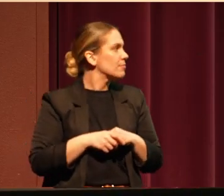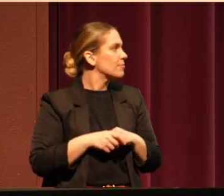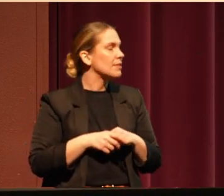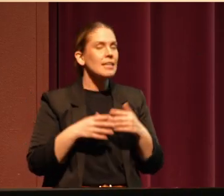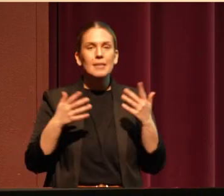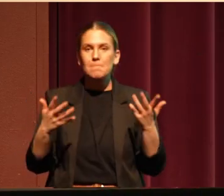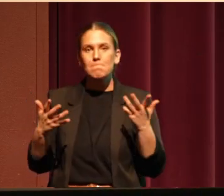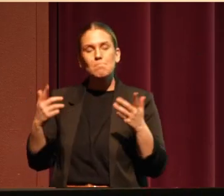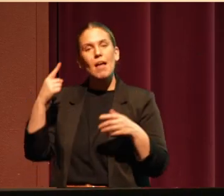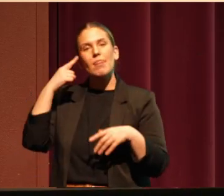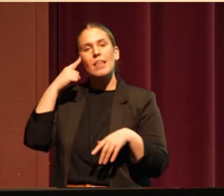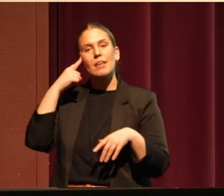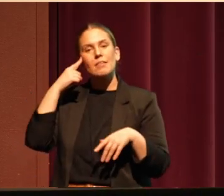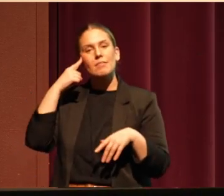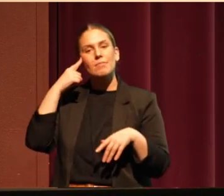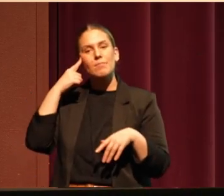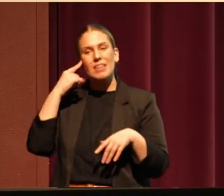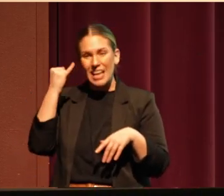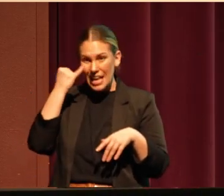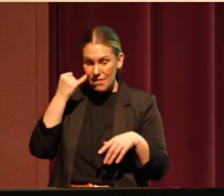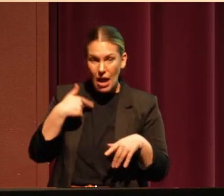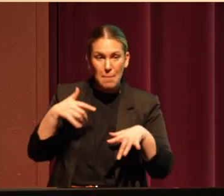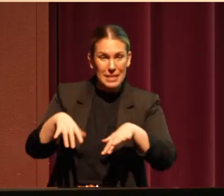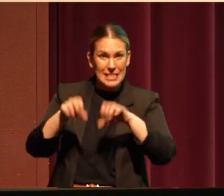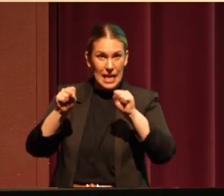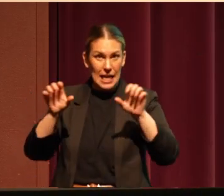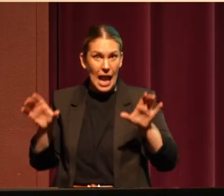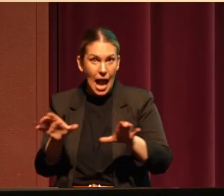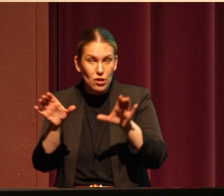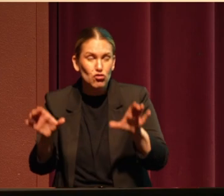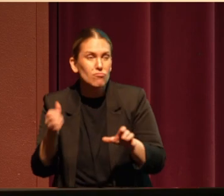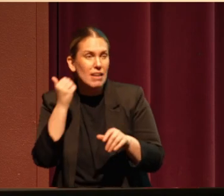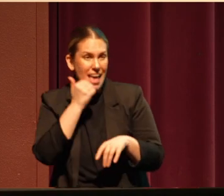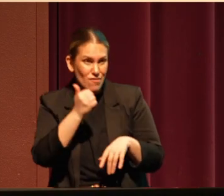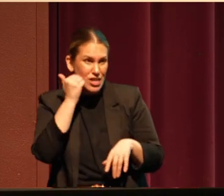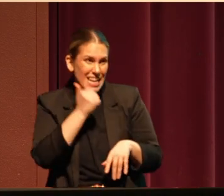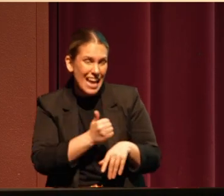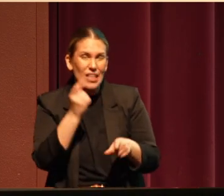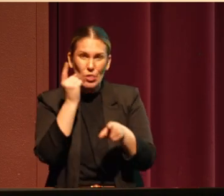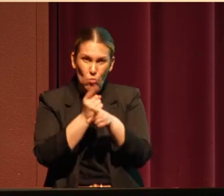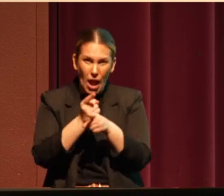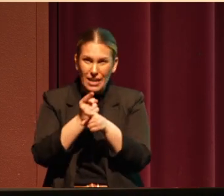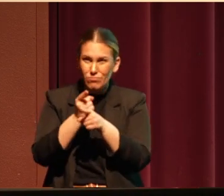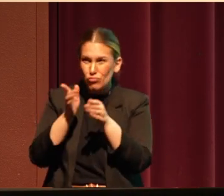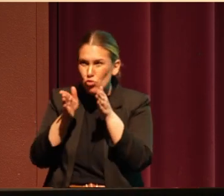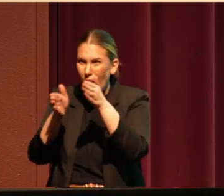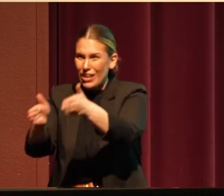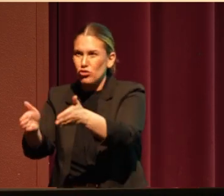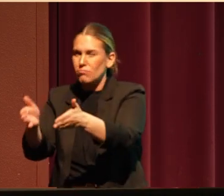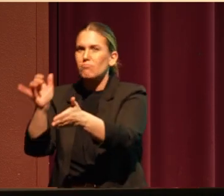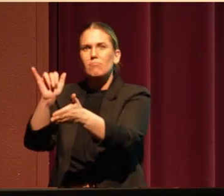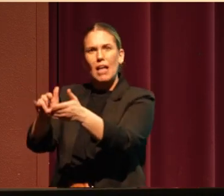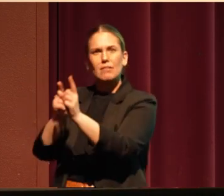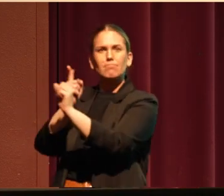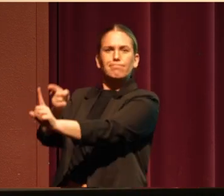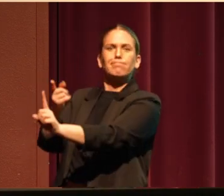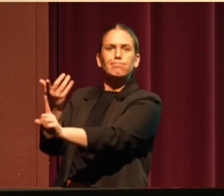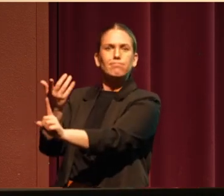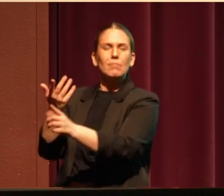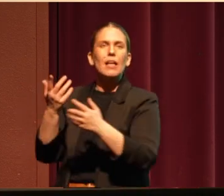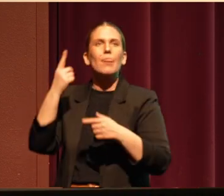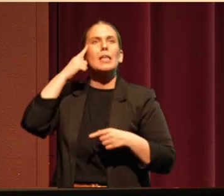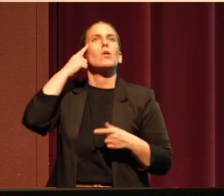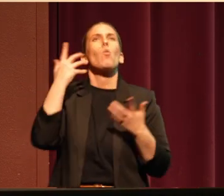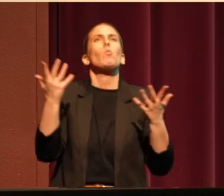I think as long as I'm taking actions every day in the right direction, I think that's kind of how you have to make it. What's the next right step?